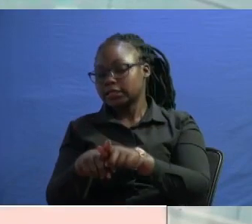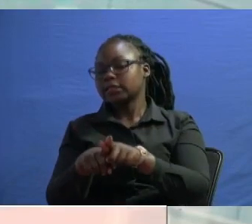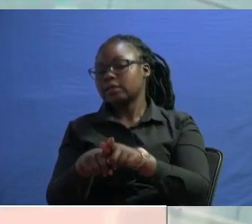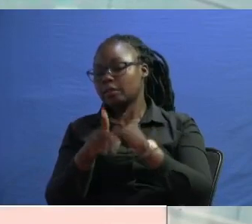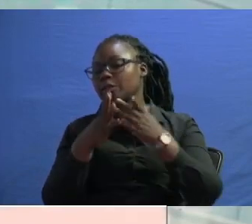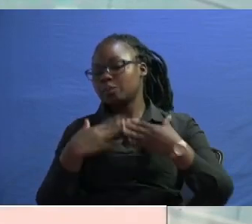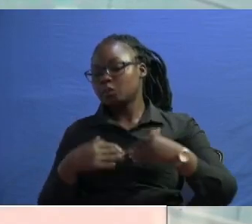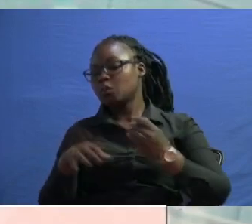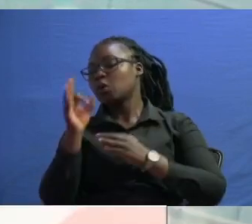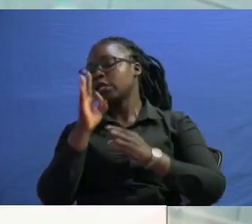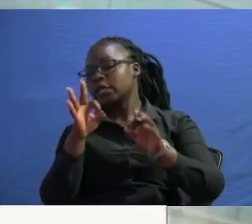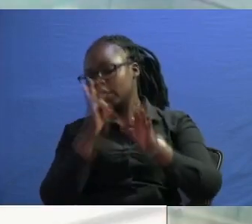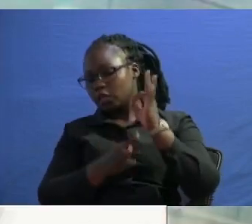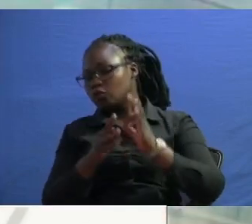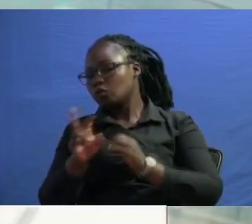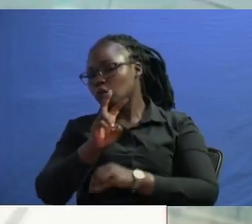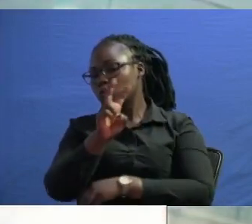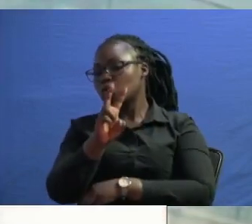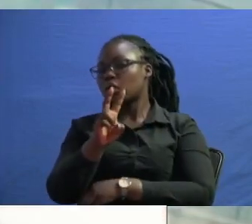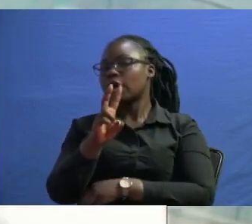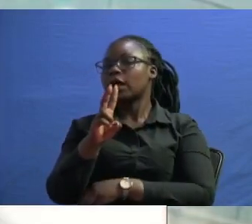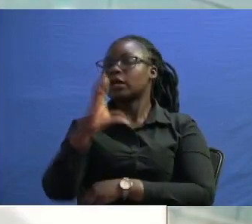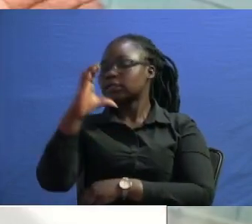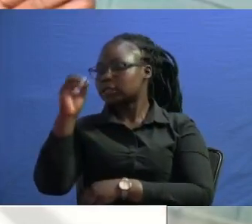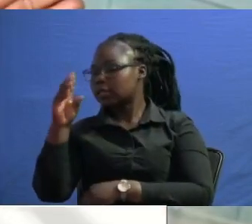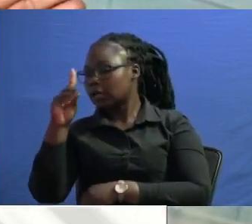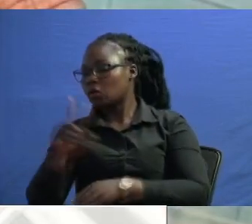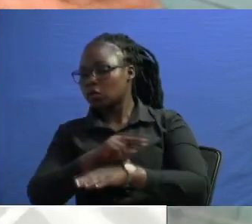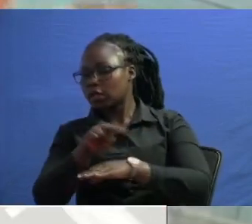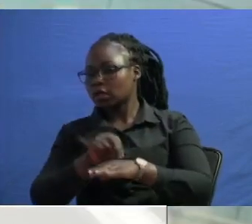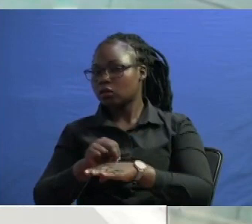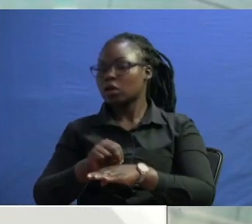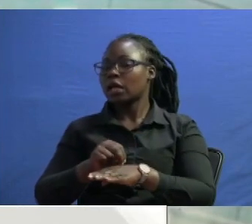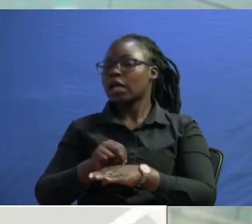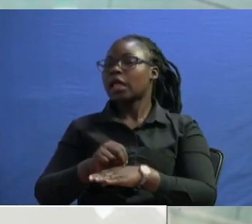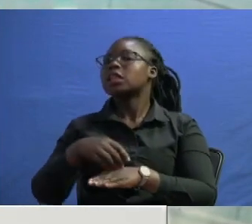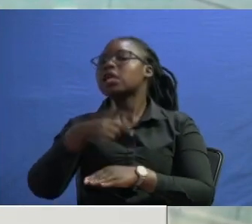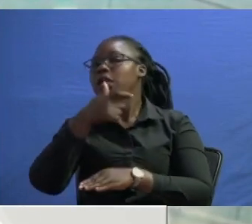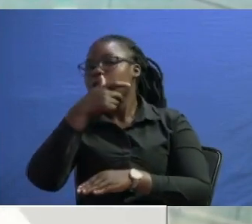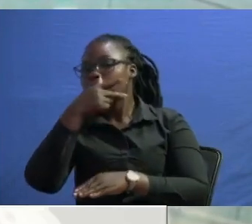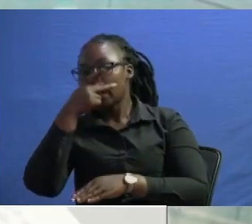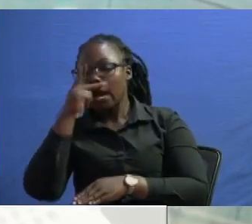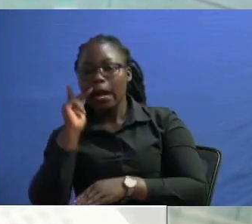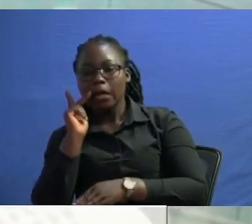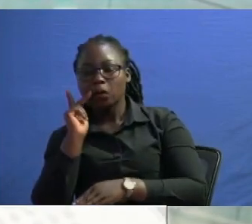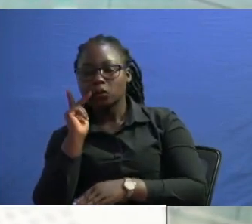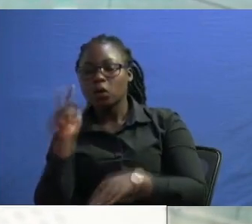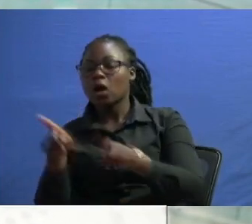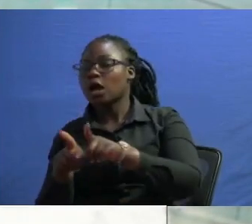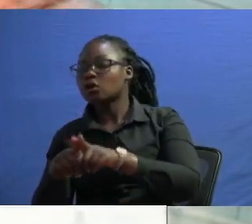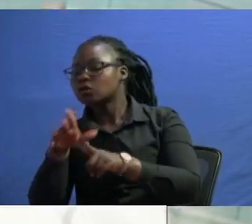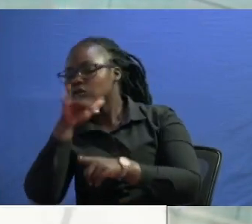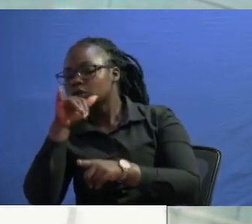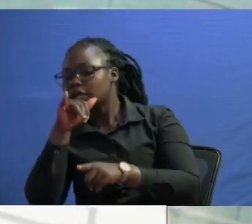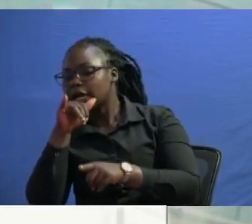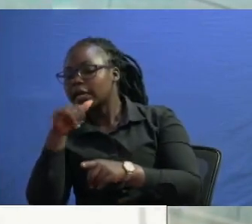individuals even if you look at the court the national accord kalonzo musyoka was somewhere and uh rilo dinga was